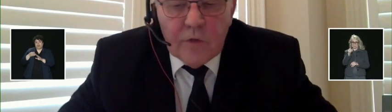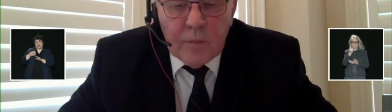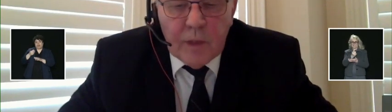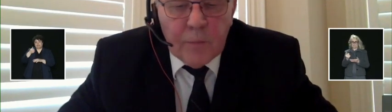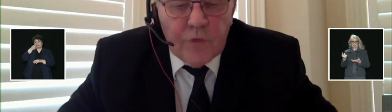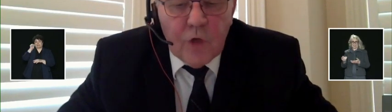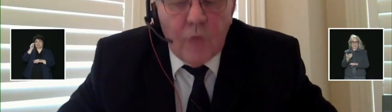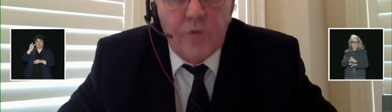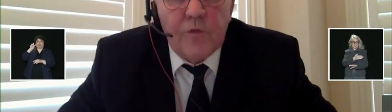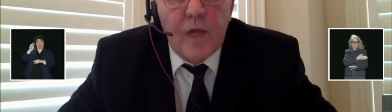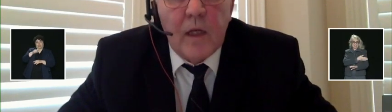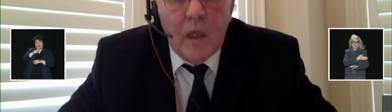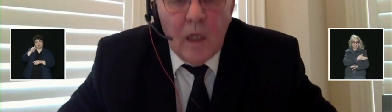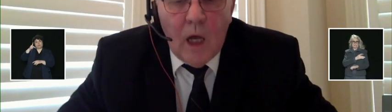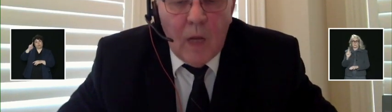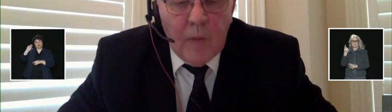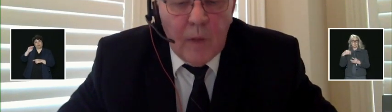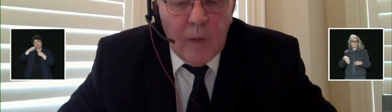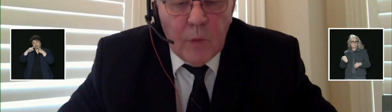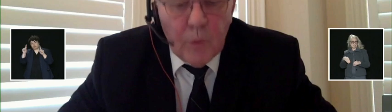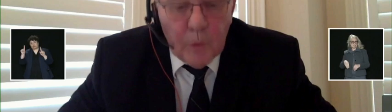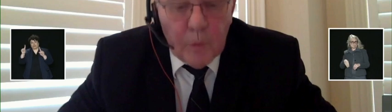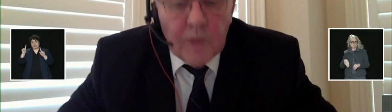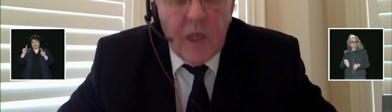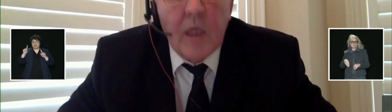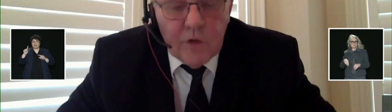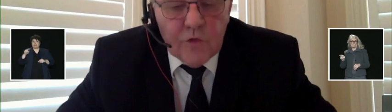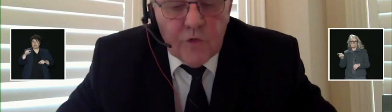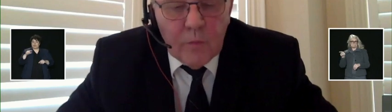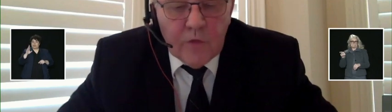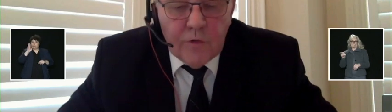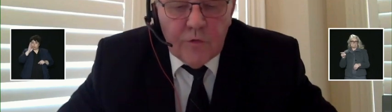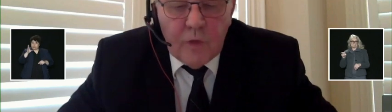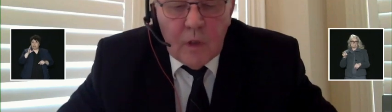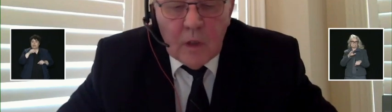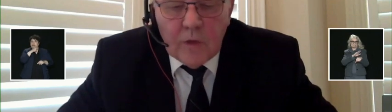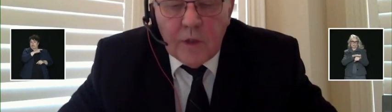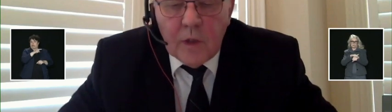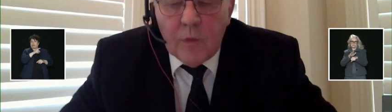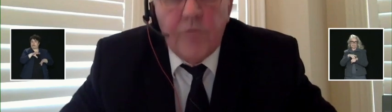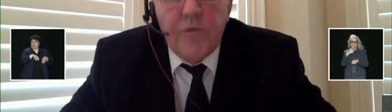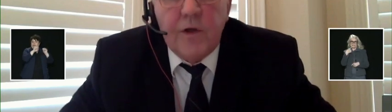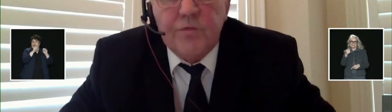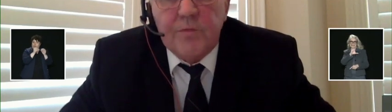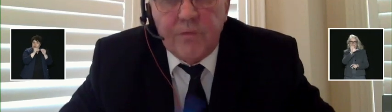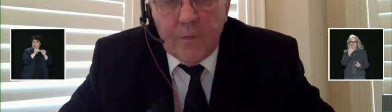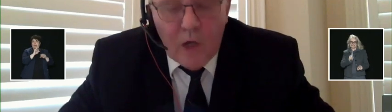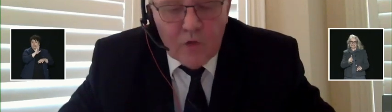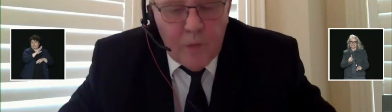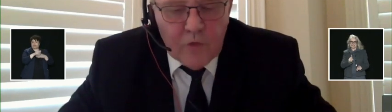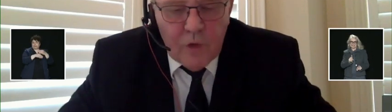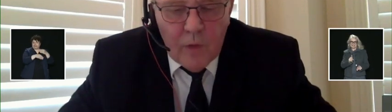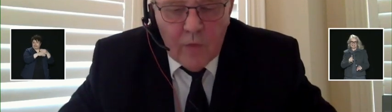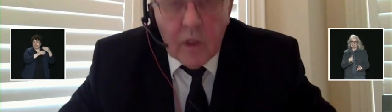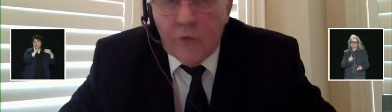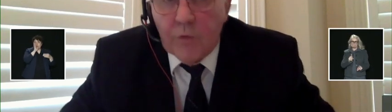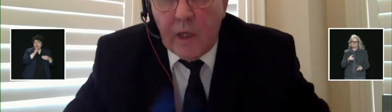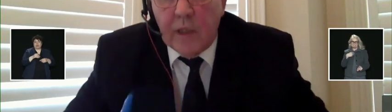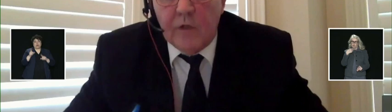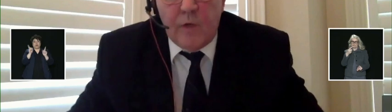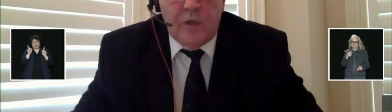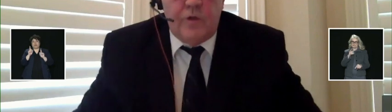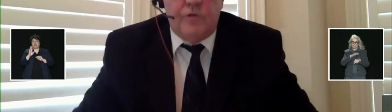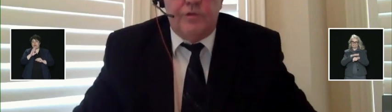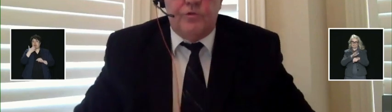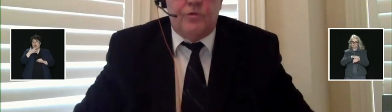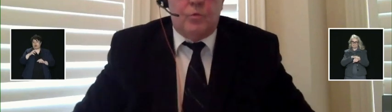Canadians in a press conference that we would be taking additional measures to deal with the variants from hotspots around the